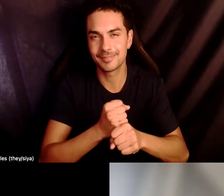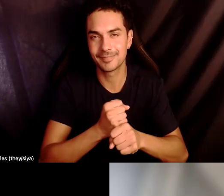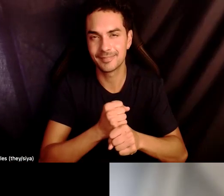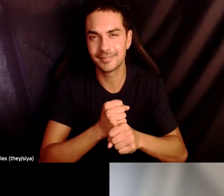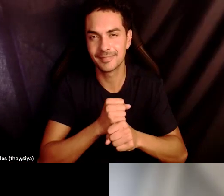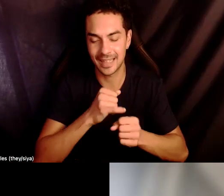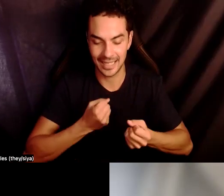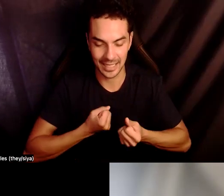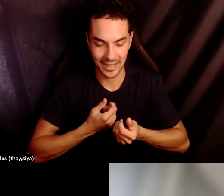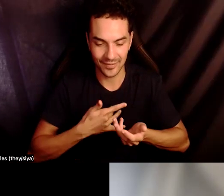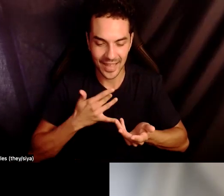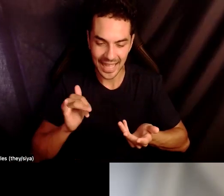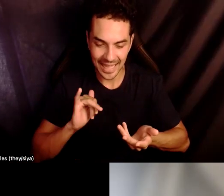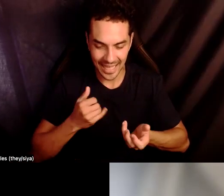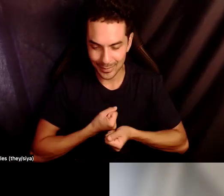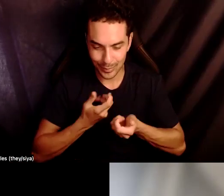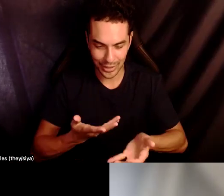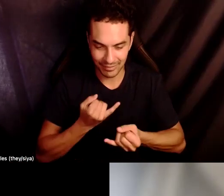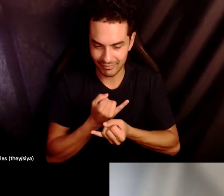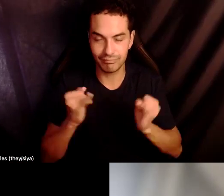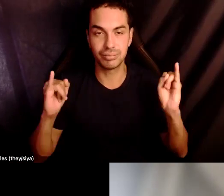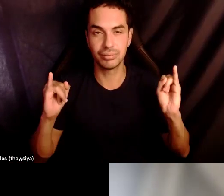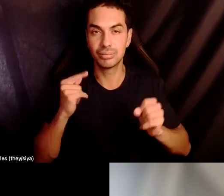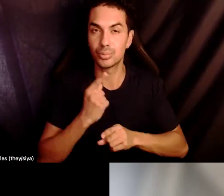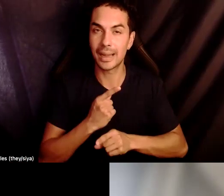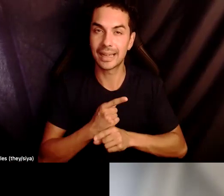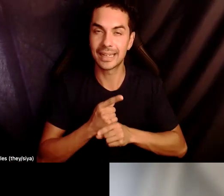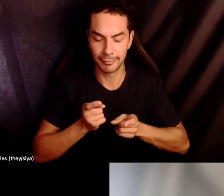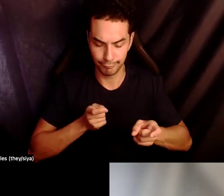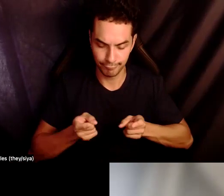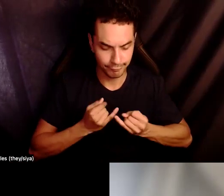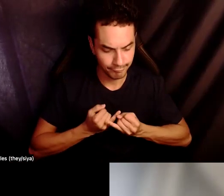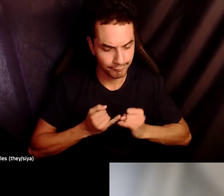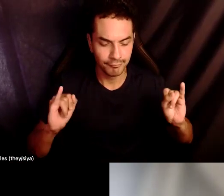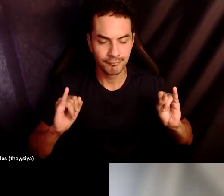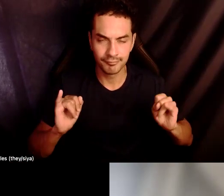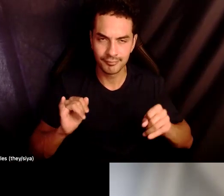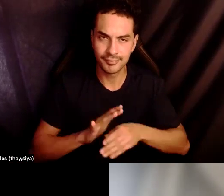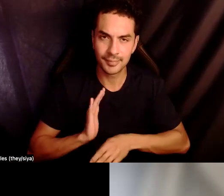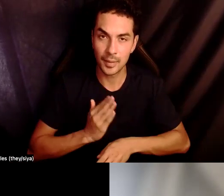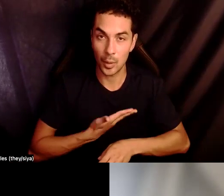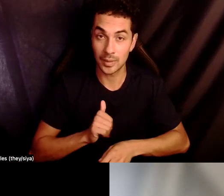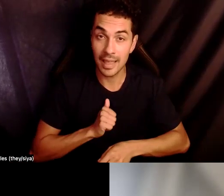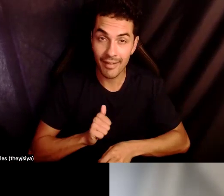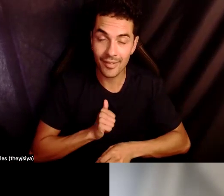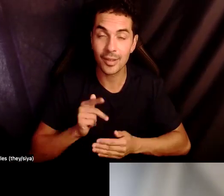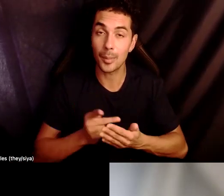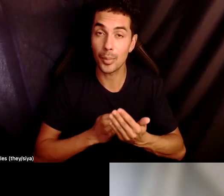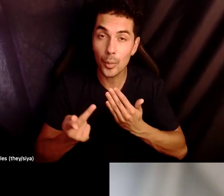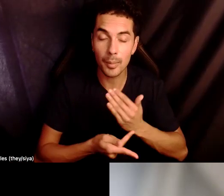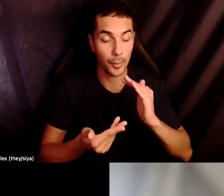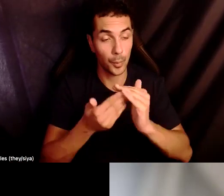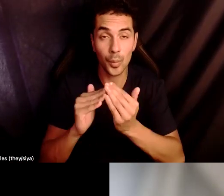of sovereignty. Um, I think what we are willing to evaluate in ourselves and in our programs and our